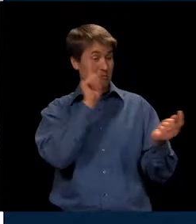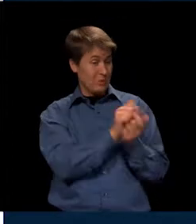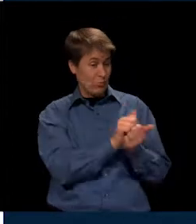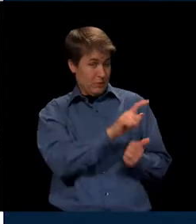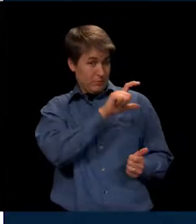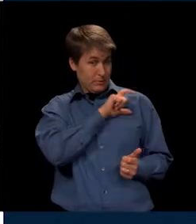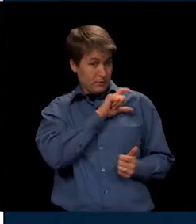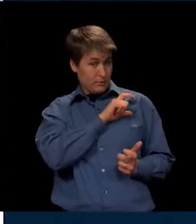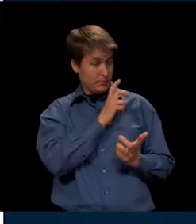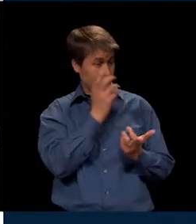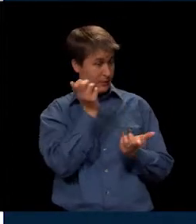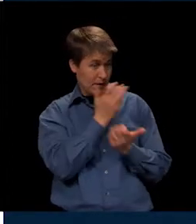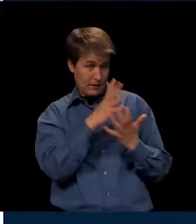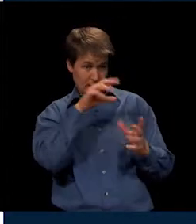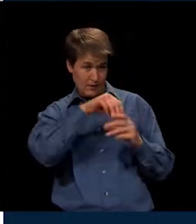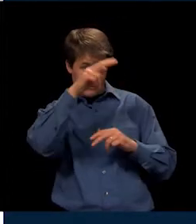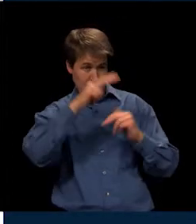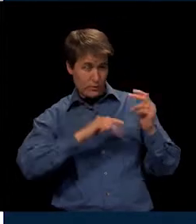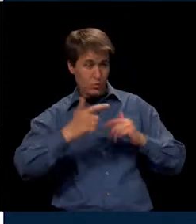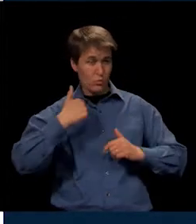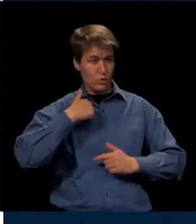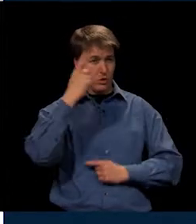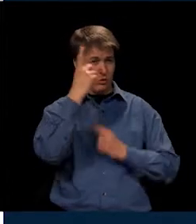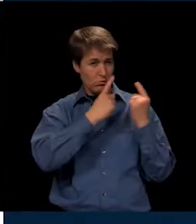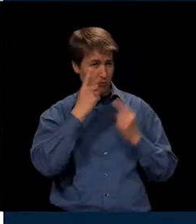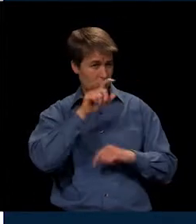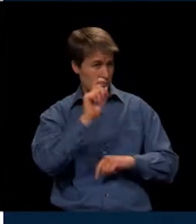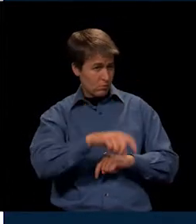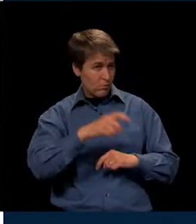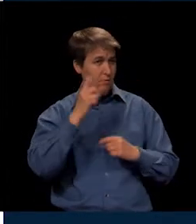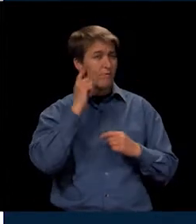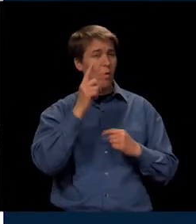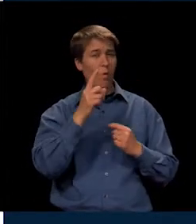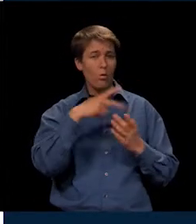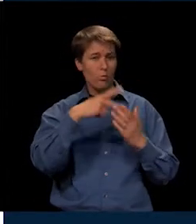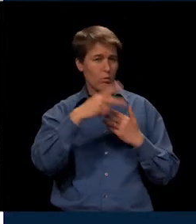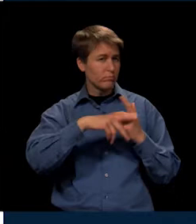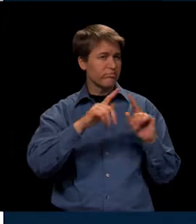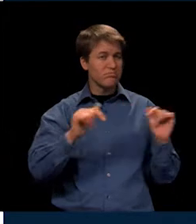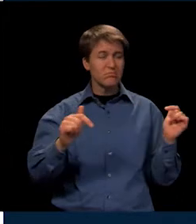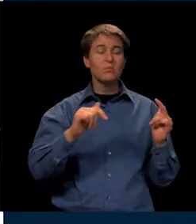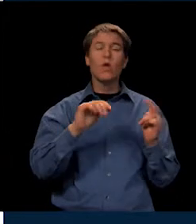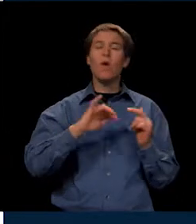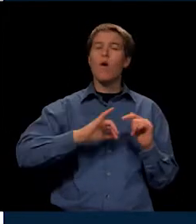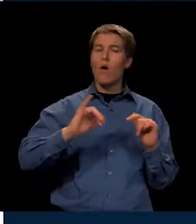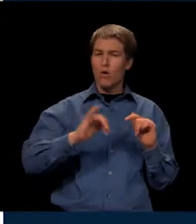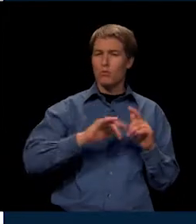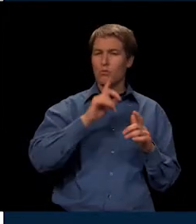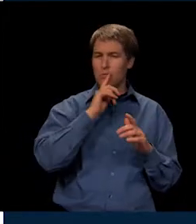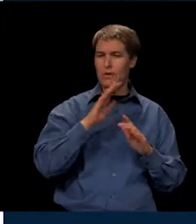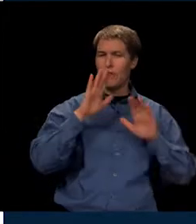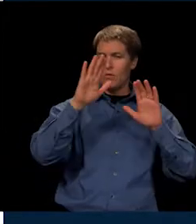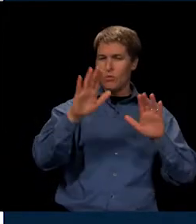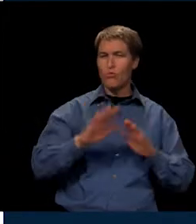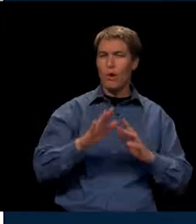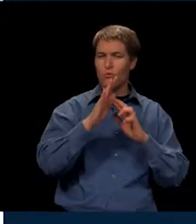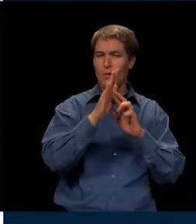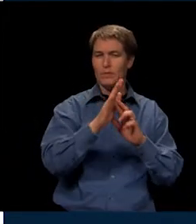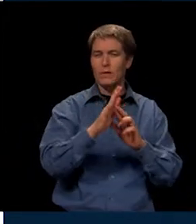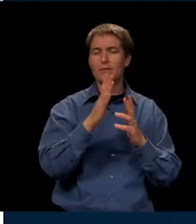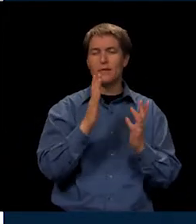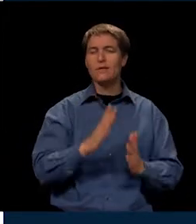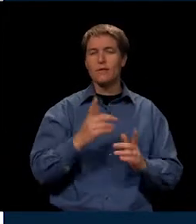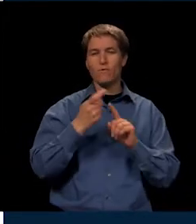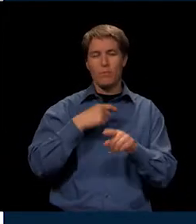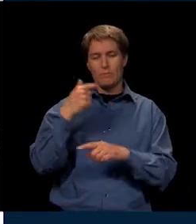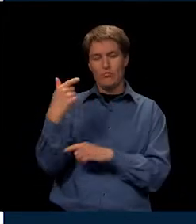in the facilities that we need to take into consideration at this point. And then, as I said, we've really had great representation on our green